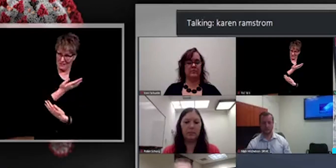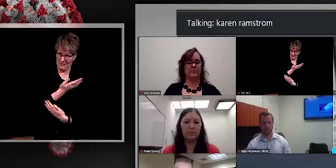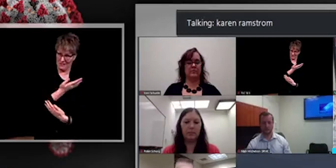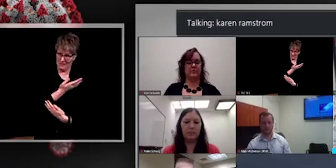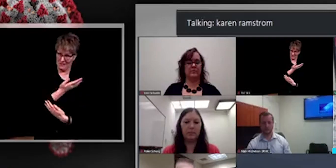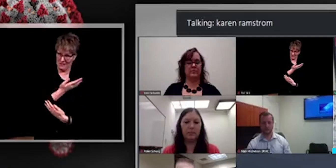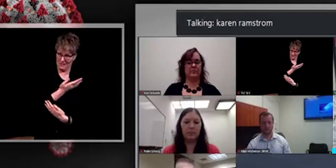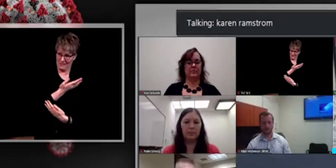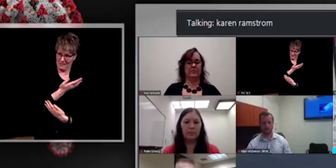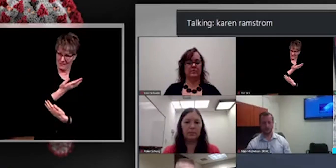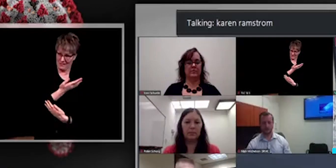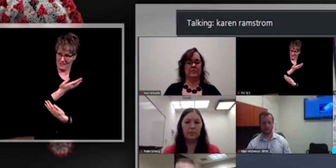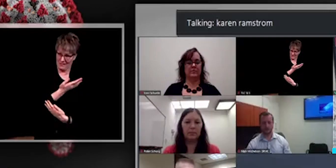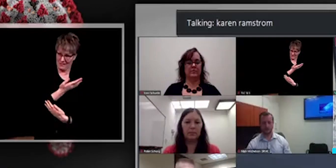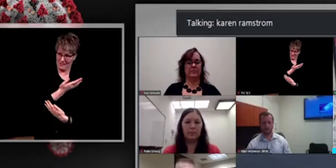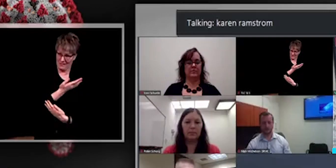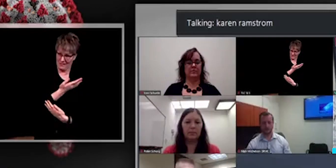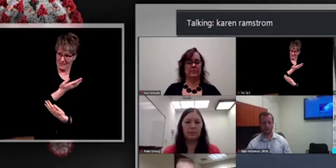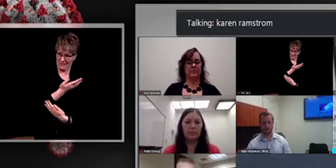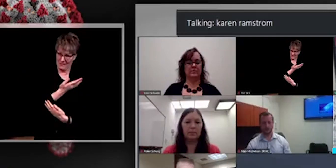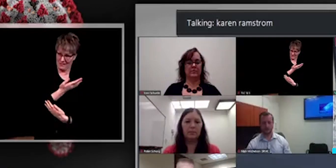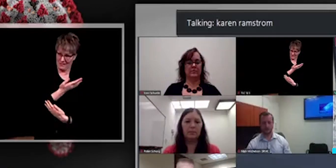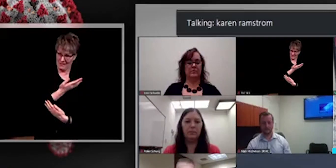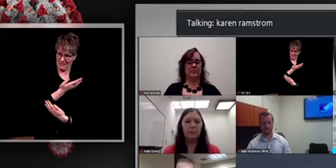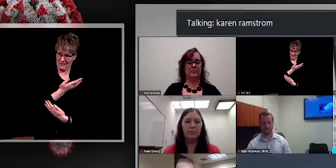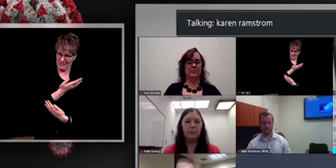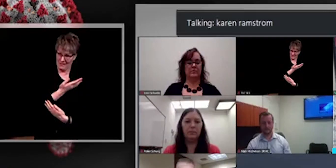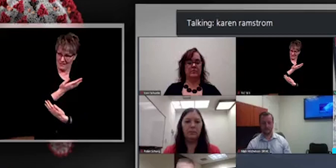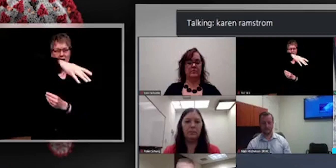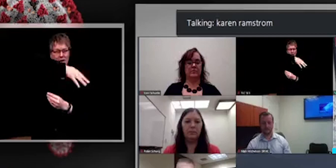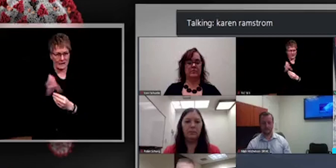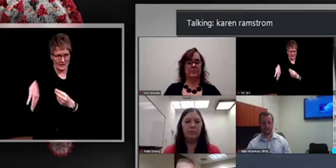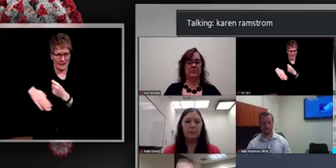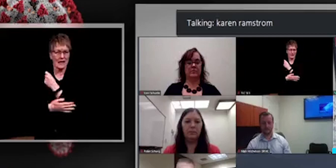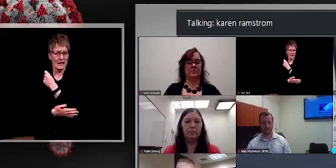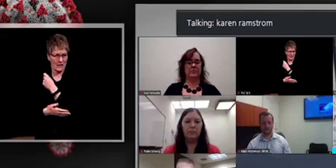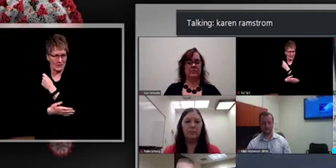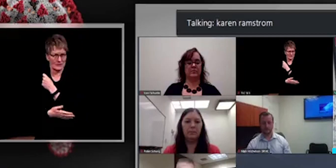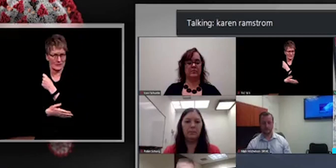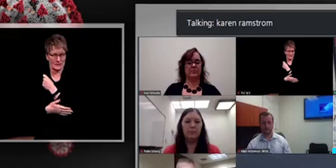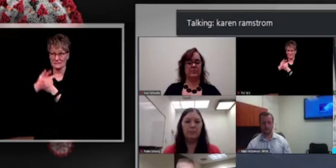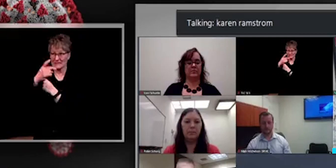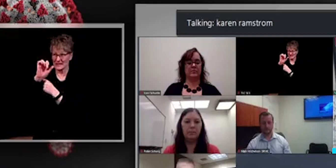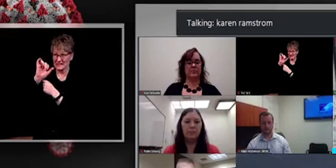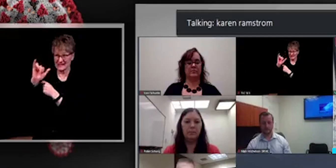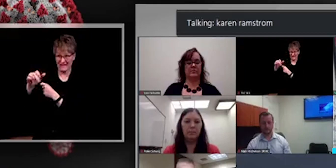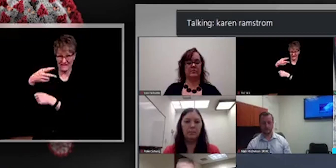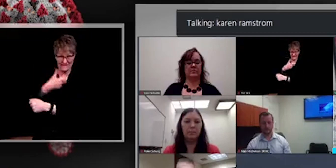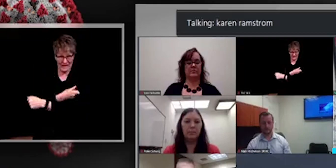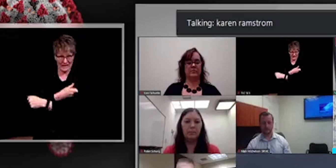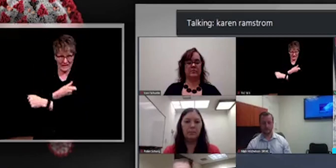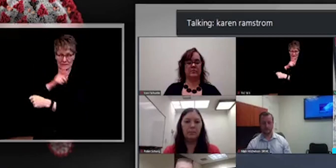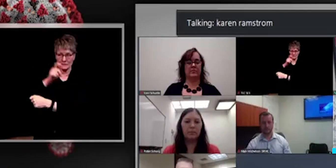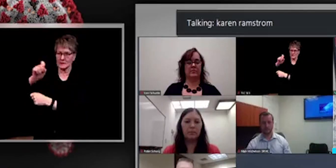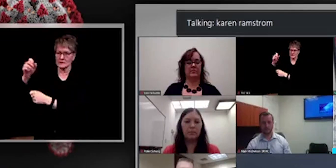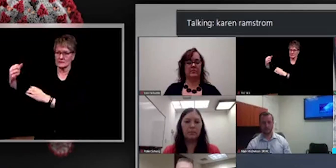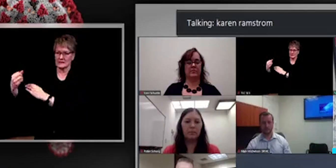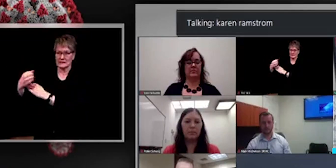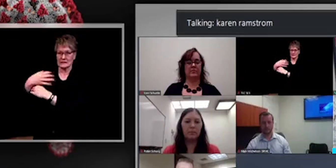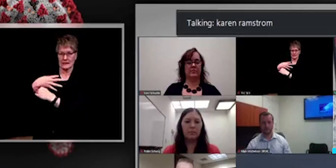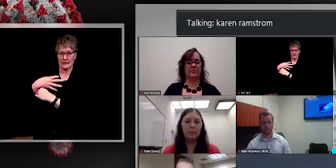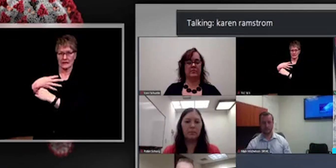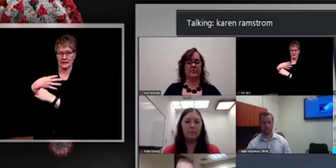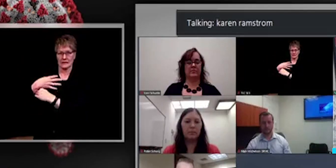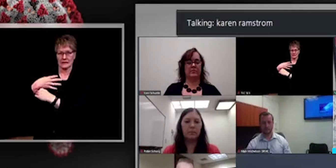Um, because this vaccine has to be, um, shipped in a minimum, um, allotment of just under a thousand doses.